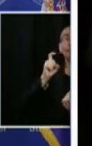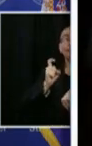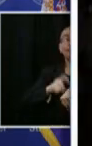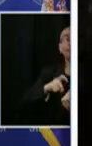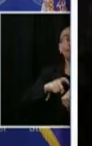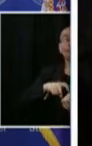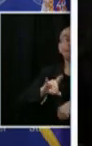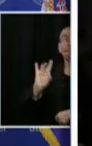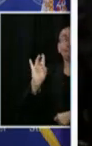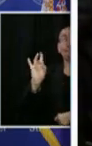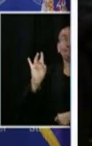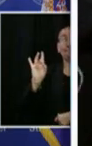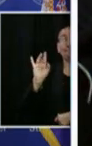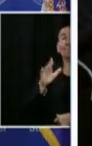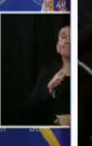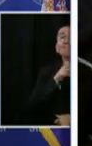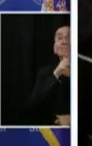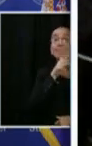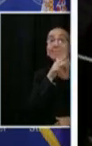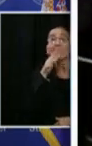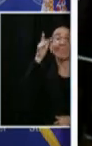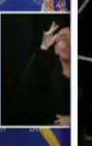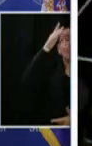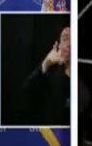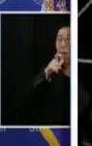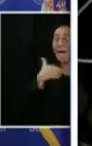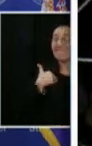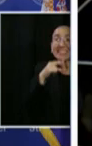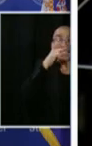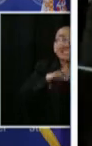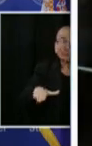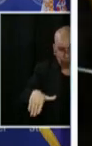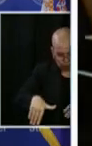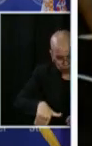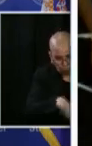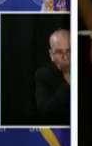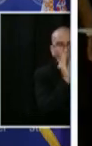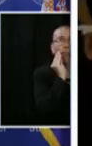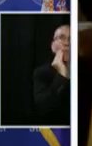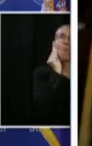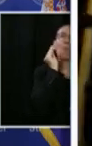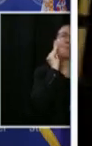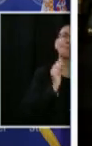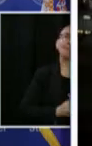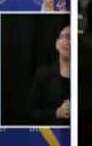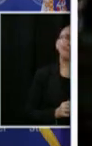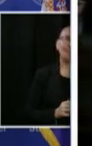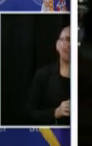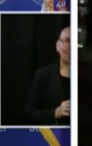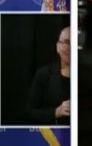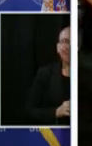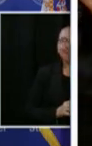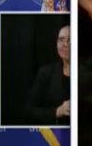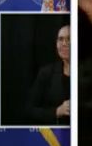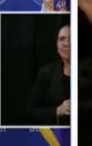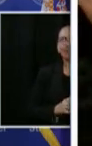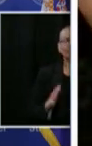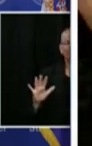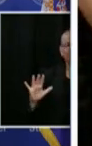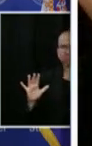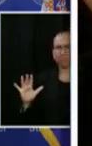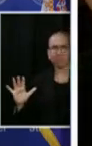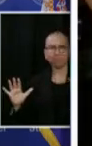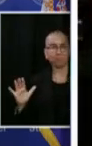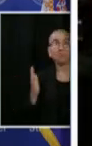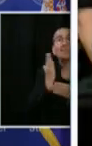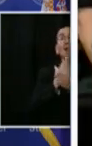early on in this, it was not curfew, there was an opportunity for us to sort this out. We had folks who didn't want to leave and who were